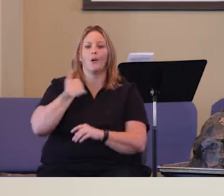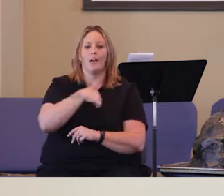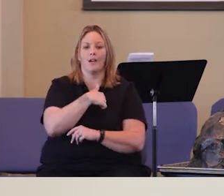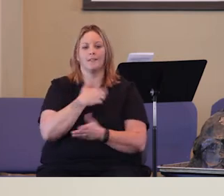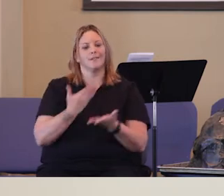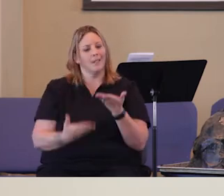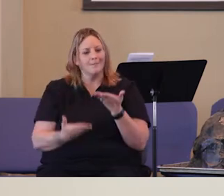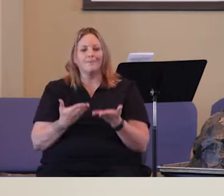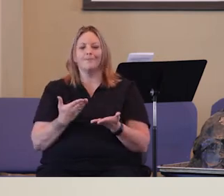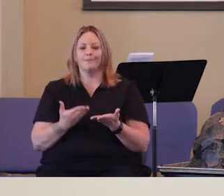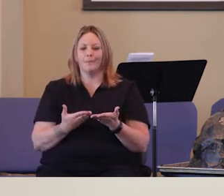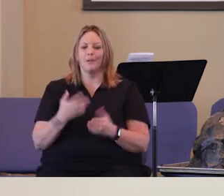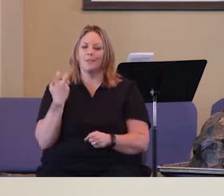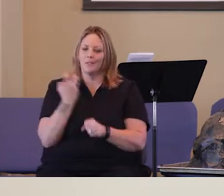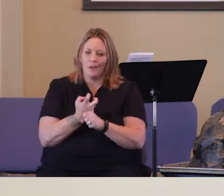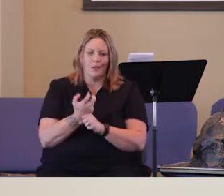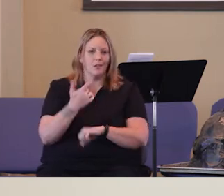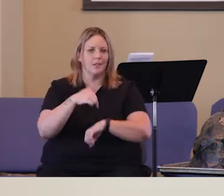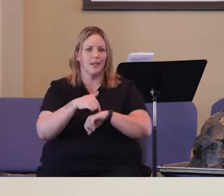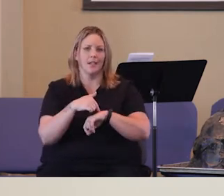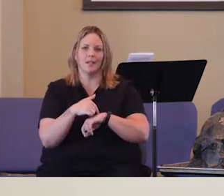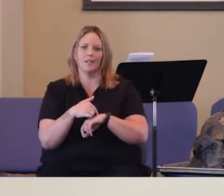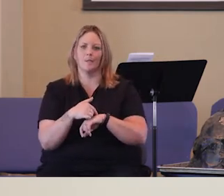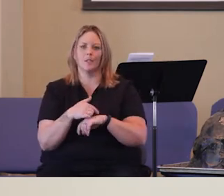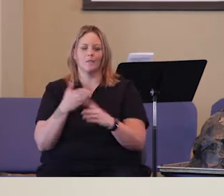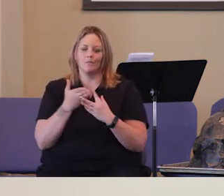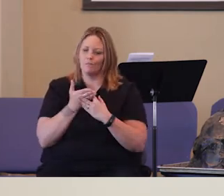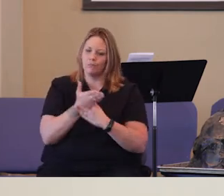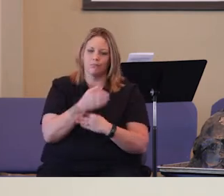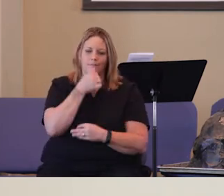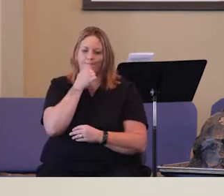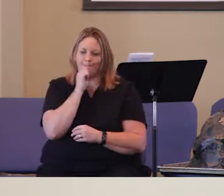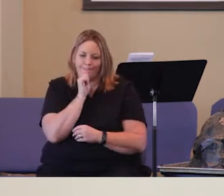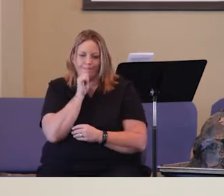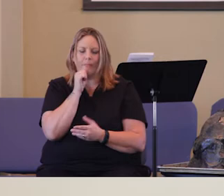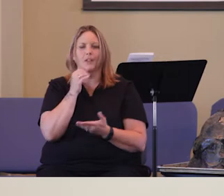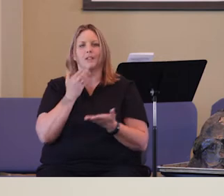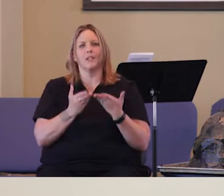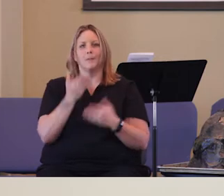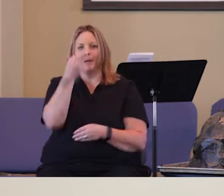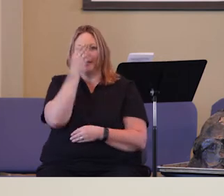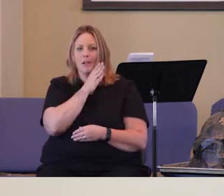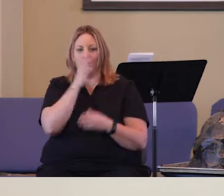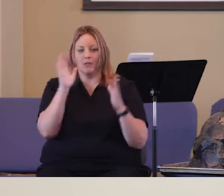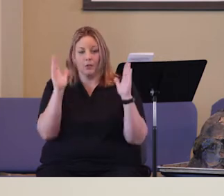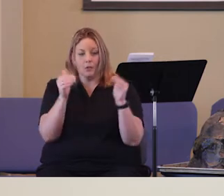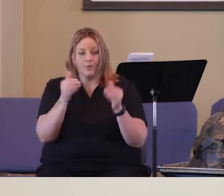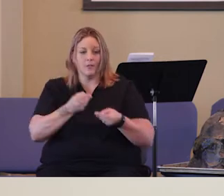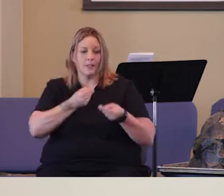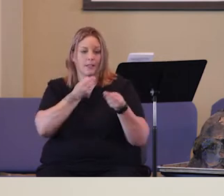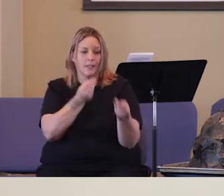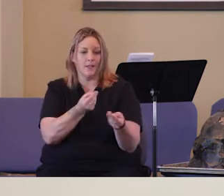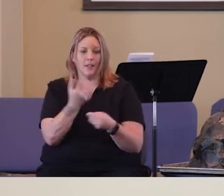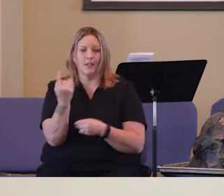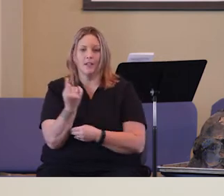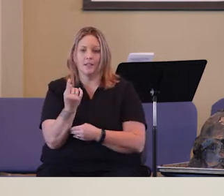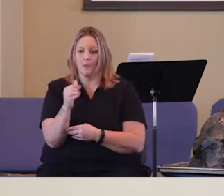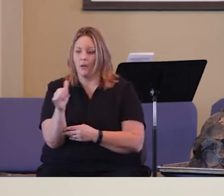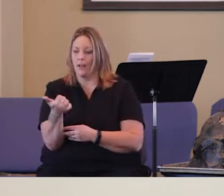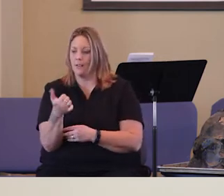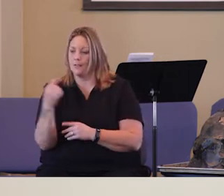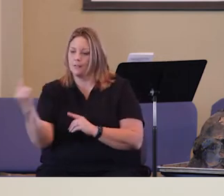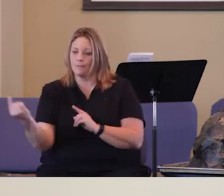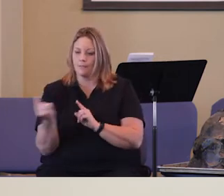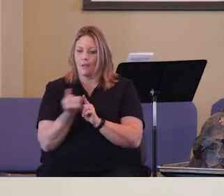that people owe us. Now, yeah, we could be going through tough times, we could be going through hard times, and God